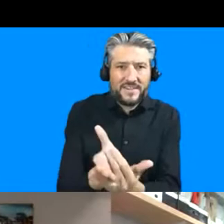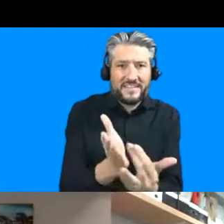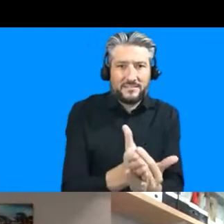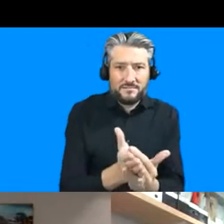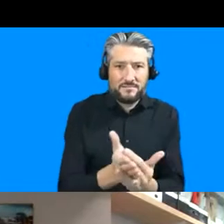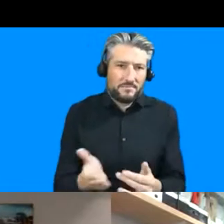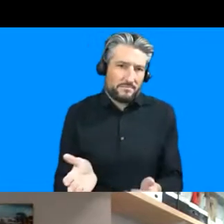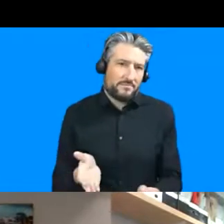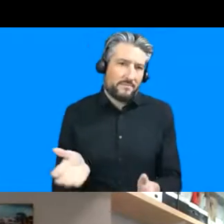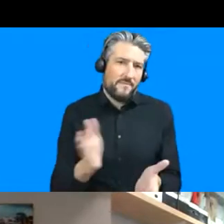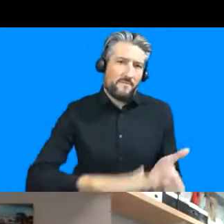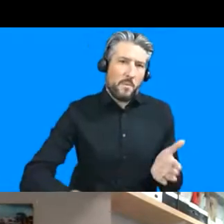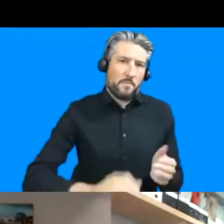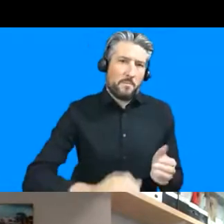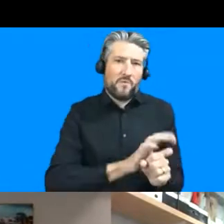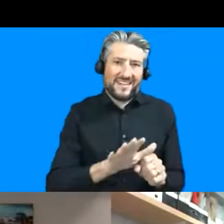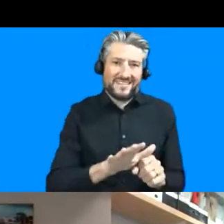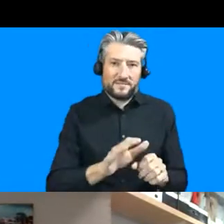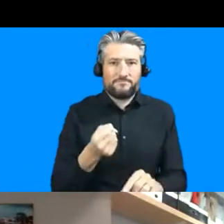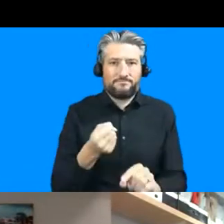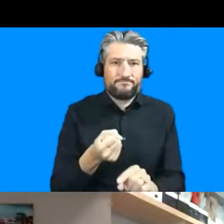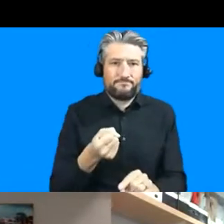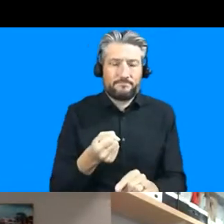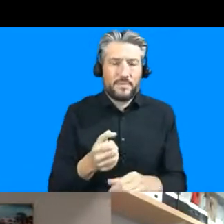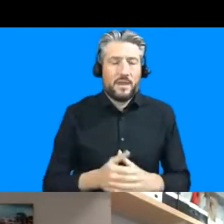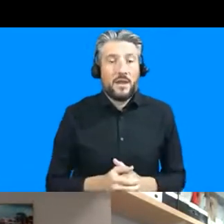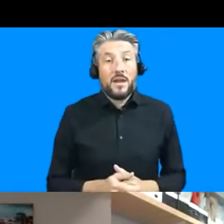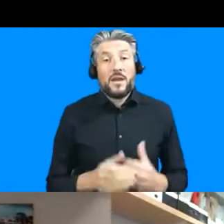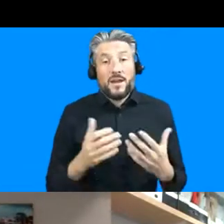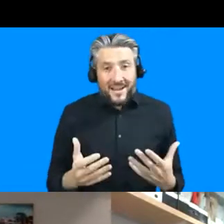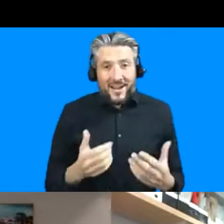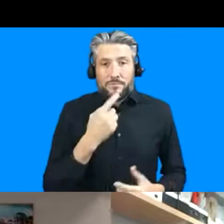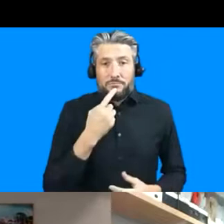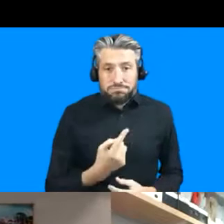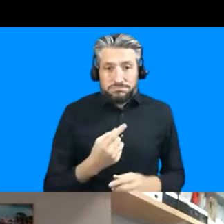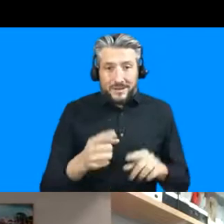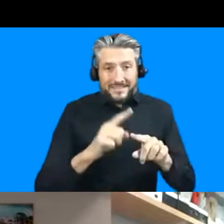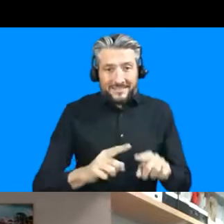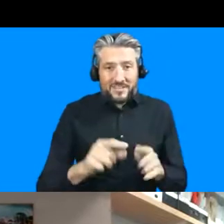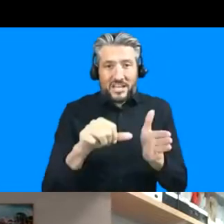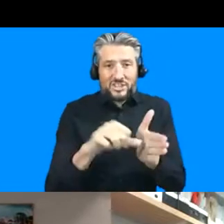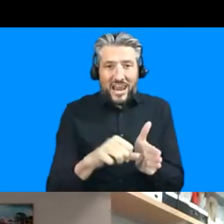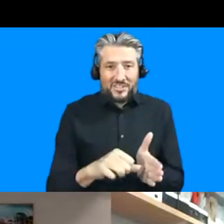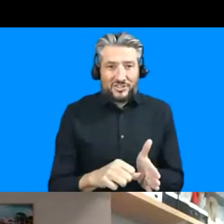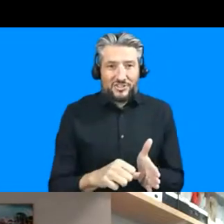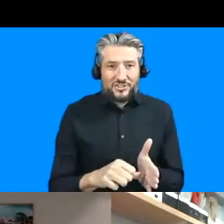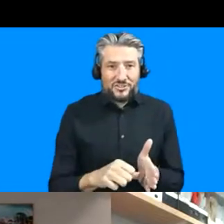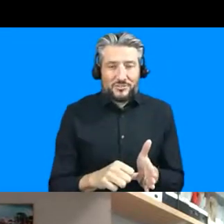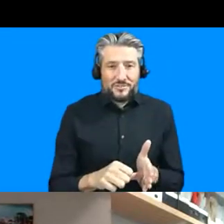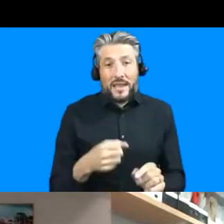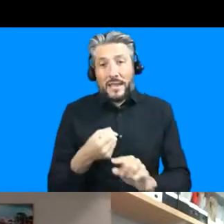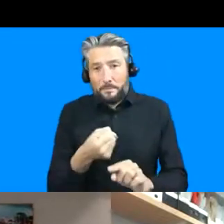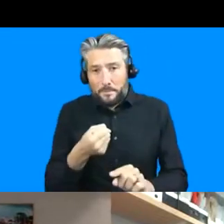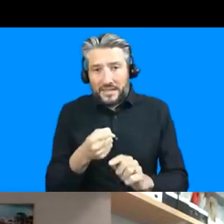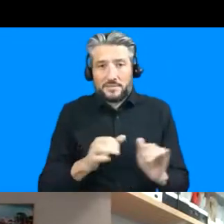but so despite the kind of the challenges that i've laid out um and the impacts there have been